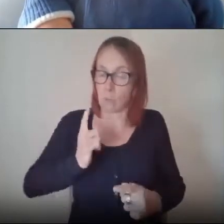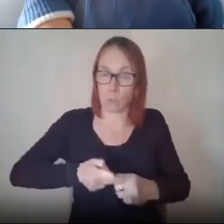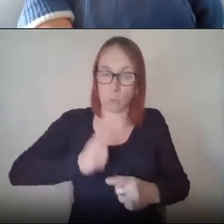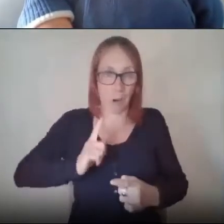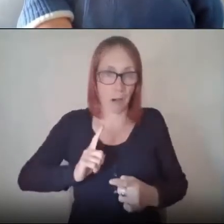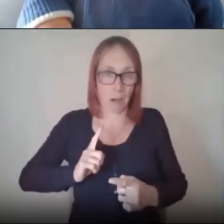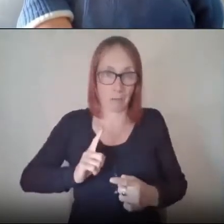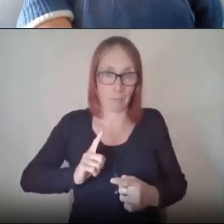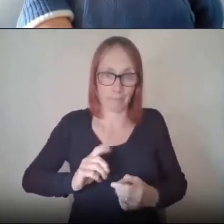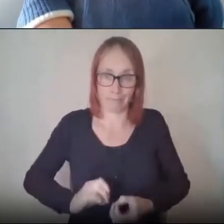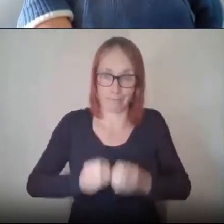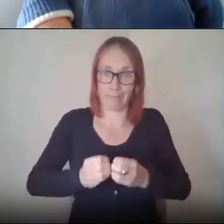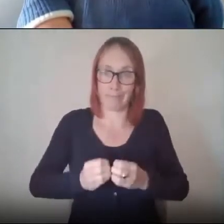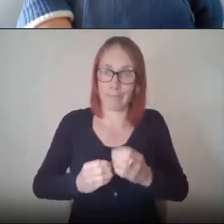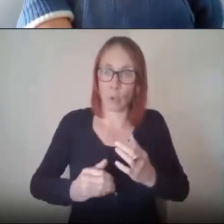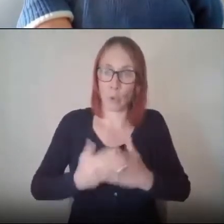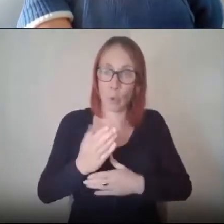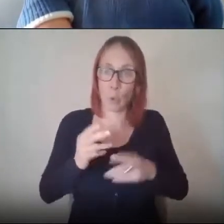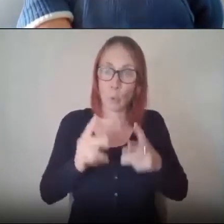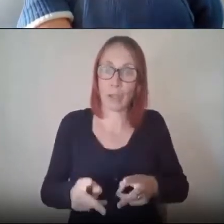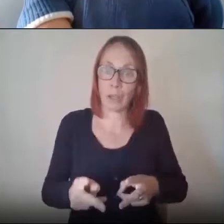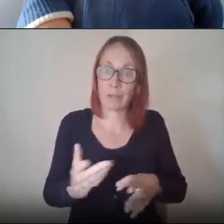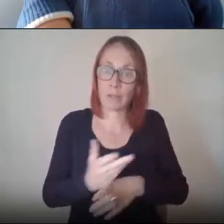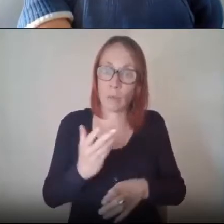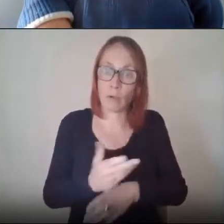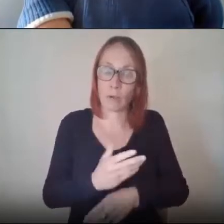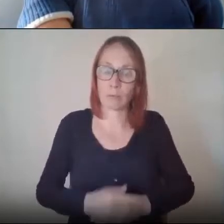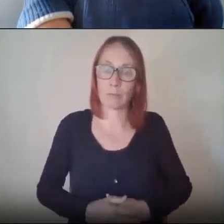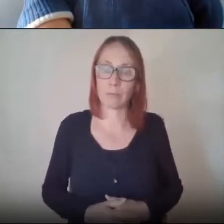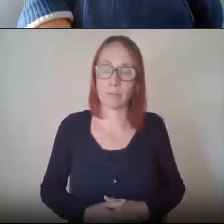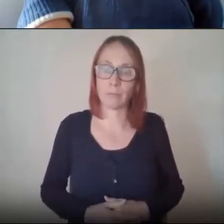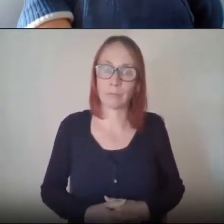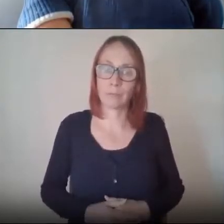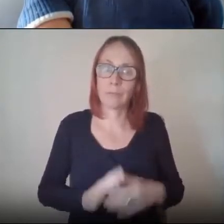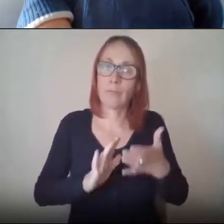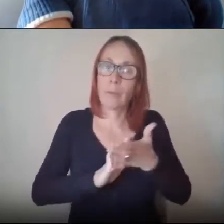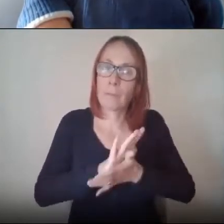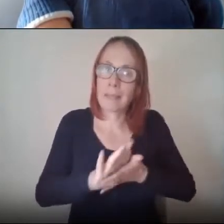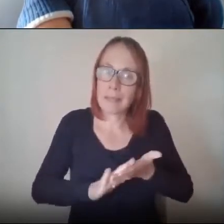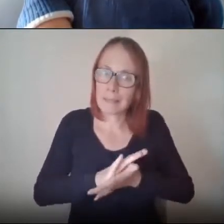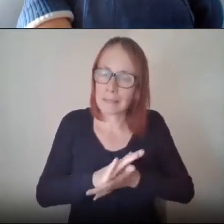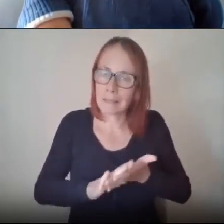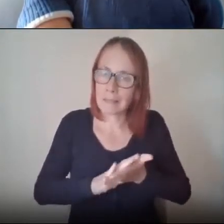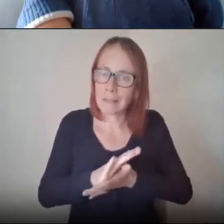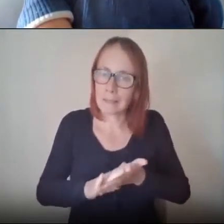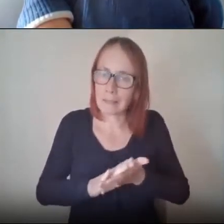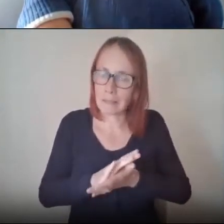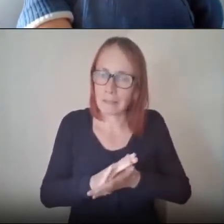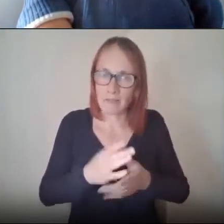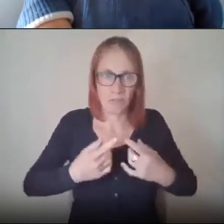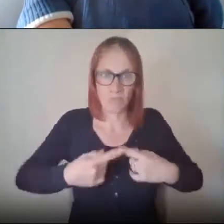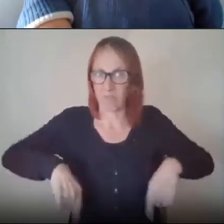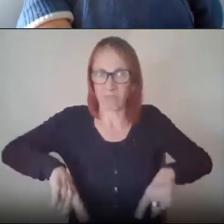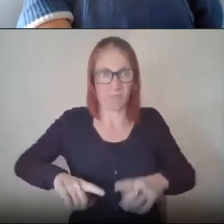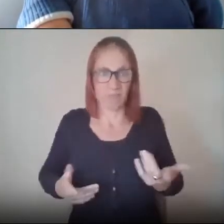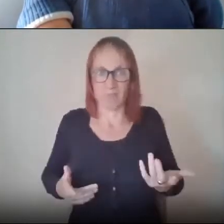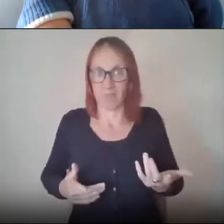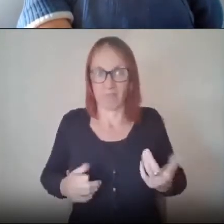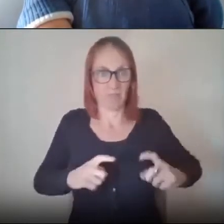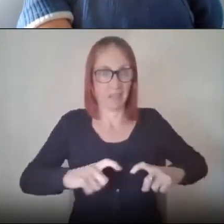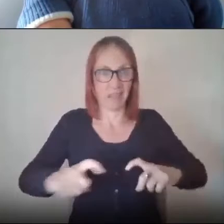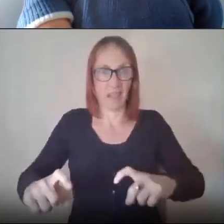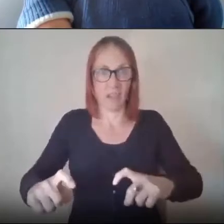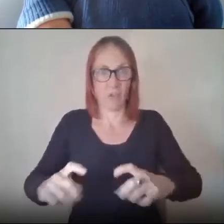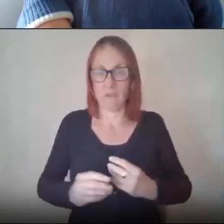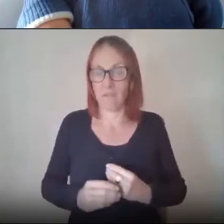up with us new ways of working as a consequence of that um we never actually seen a dip in any the